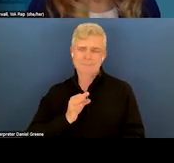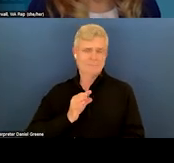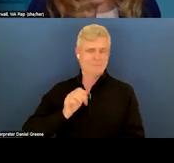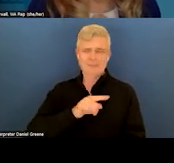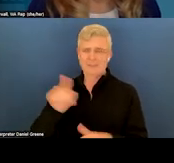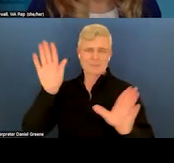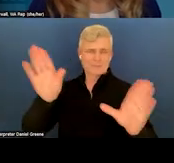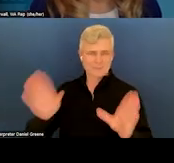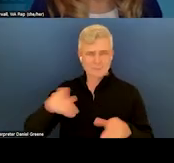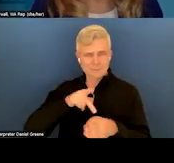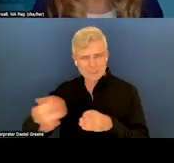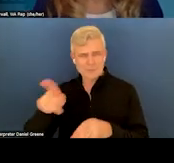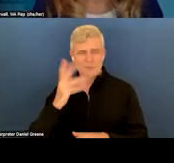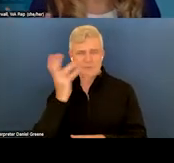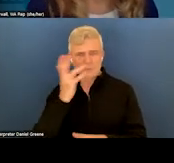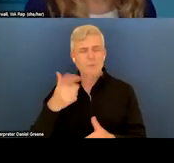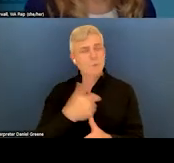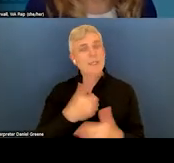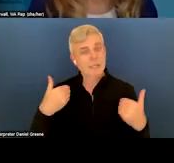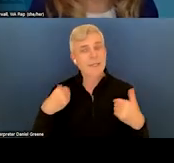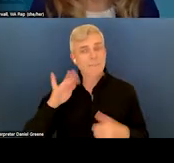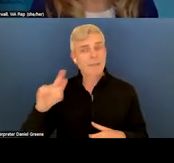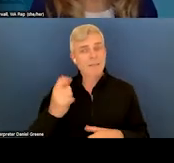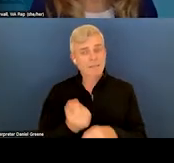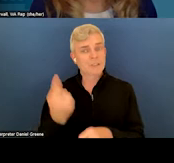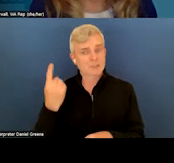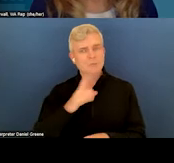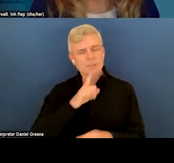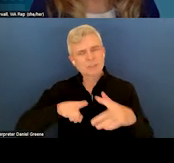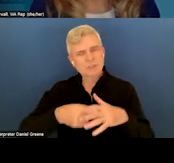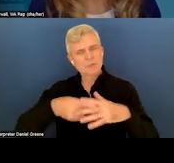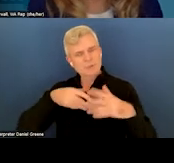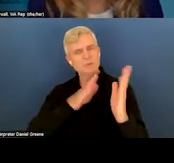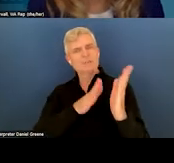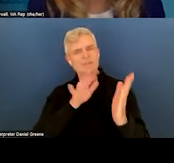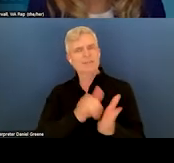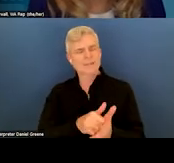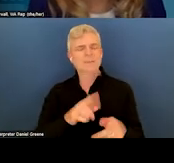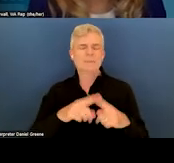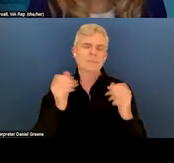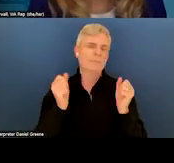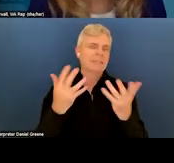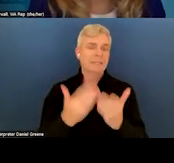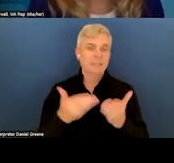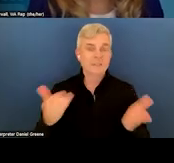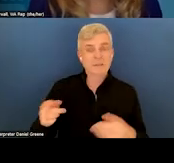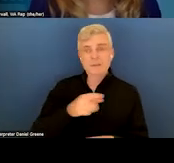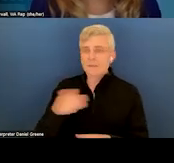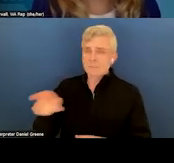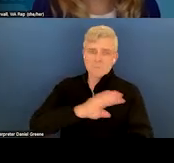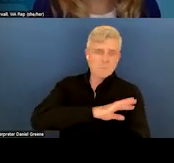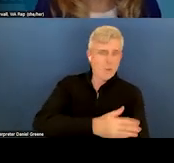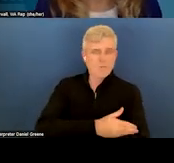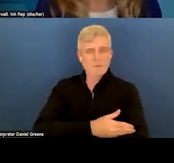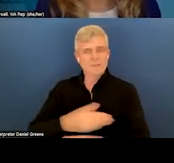work in our state. had a bill last year to really start addressing this. But there's so many things. And they're a powerful team when you go to your capital